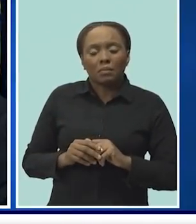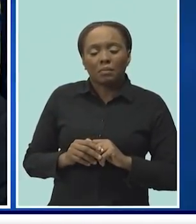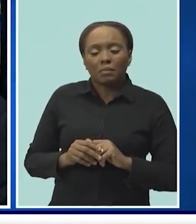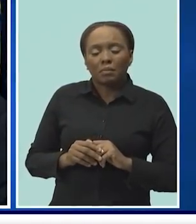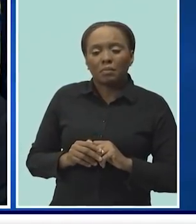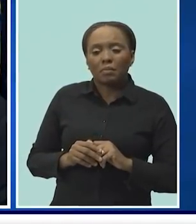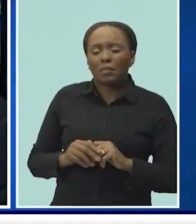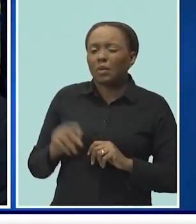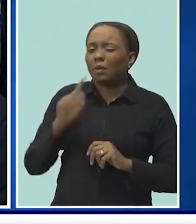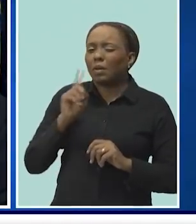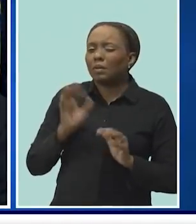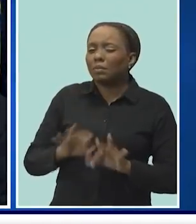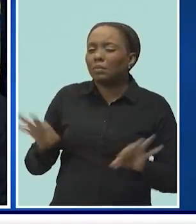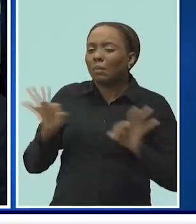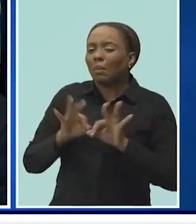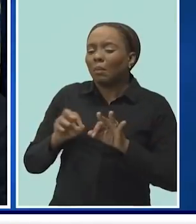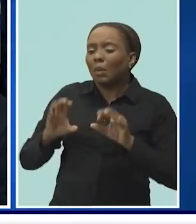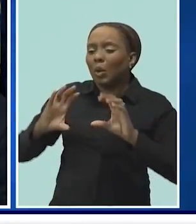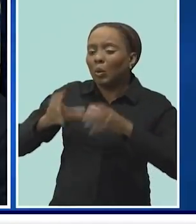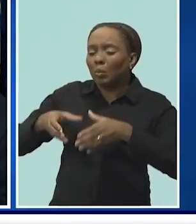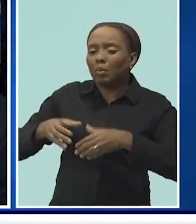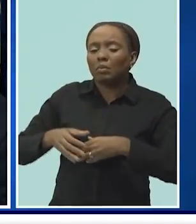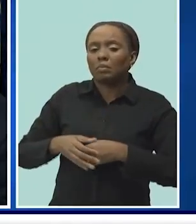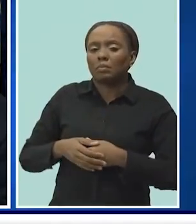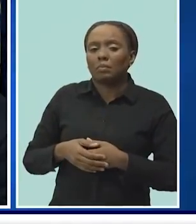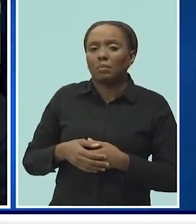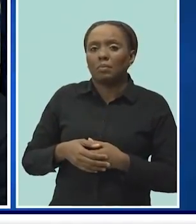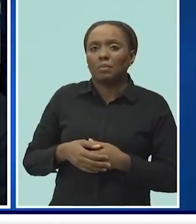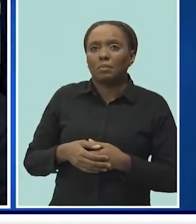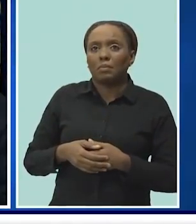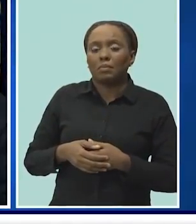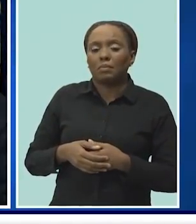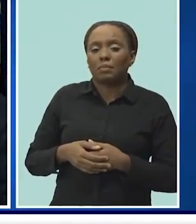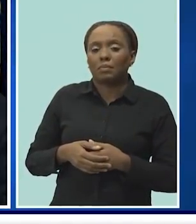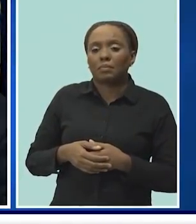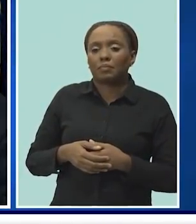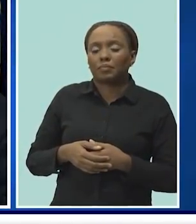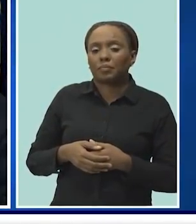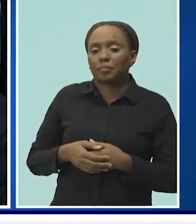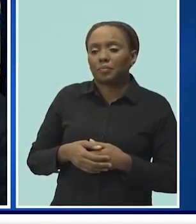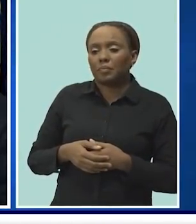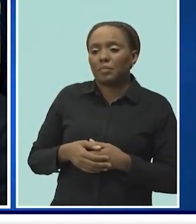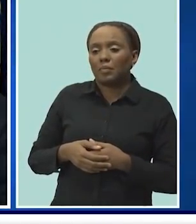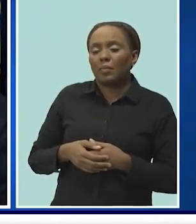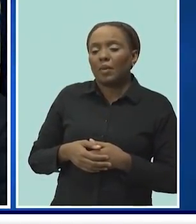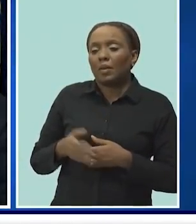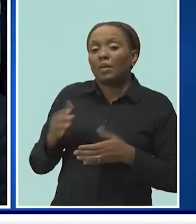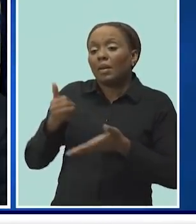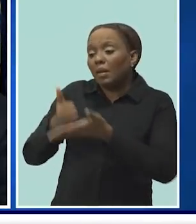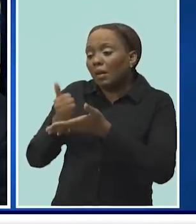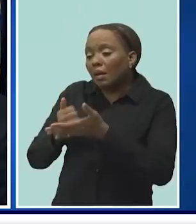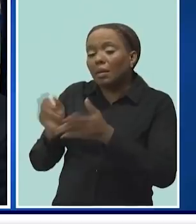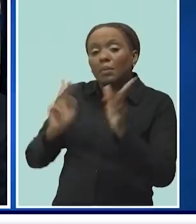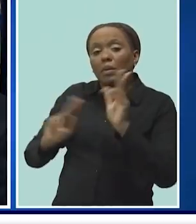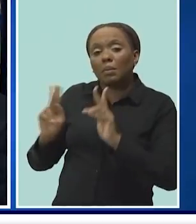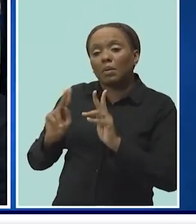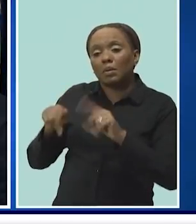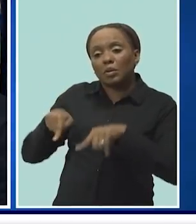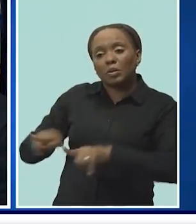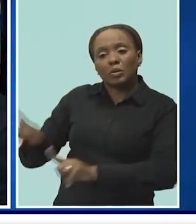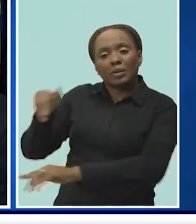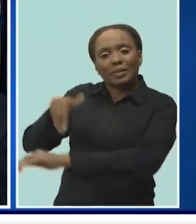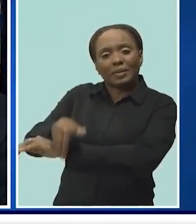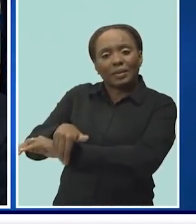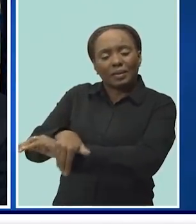sensitive group because often they're serving their clientele during the night. And therefore, they have to be on the